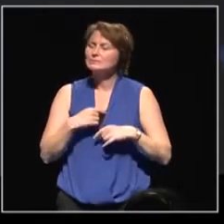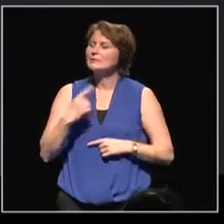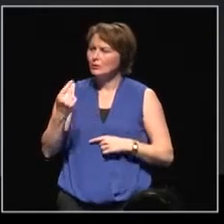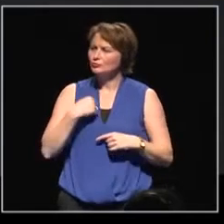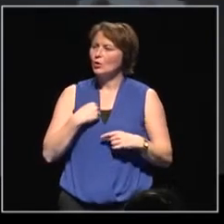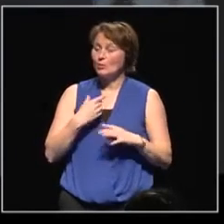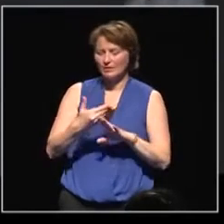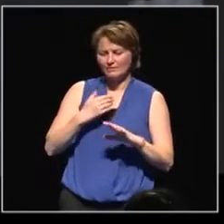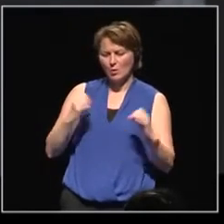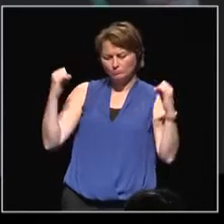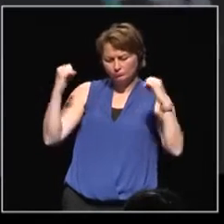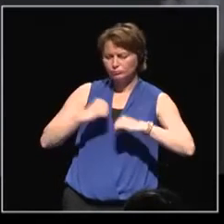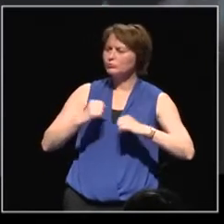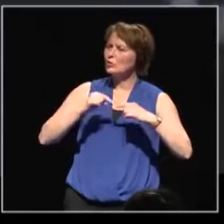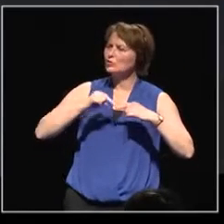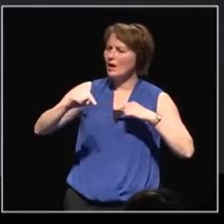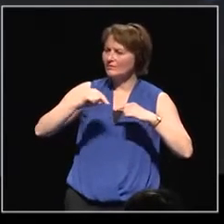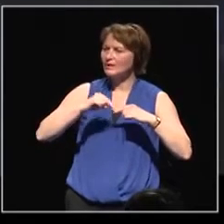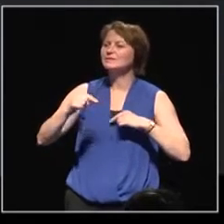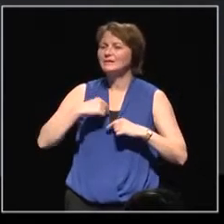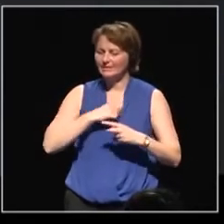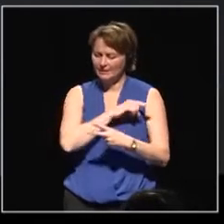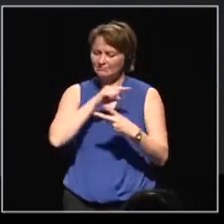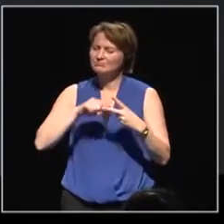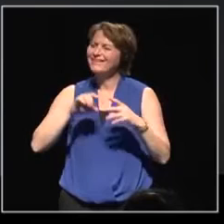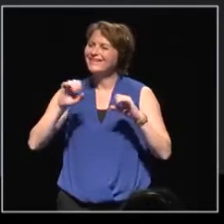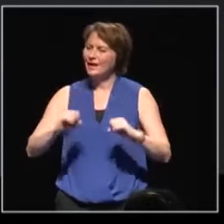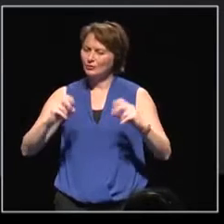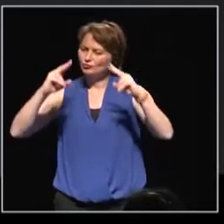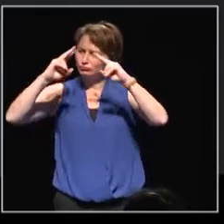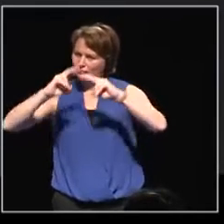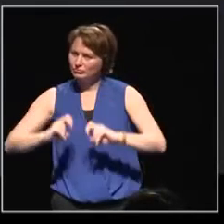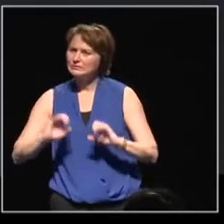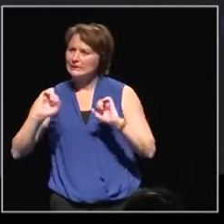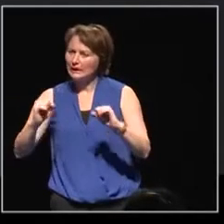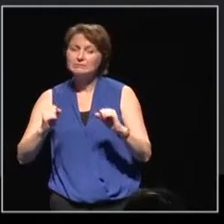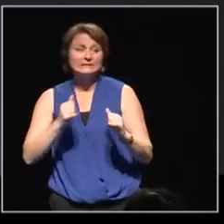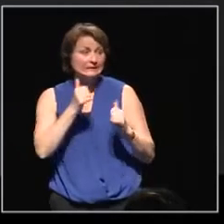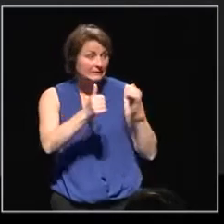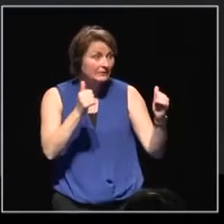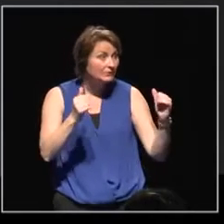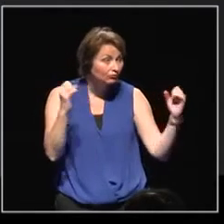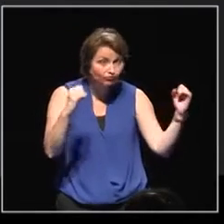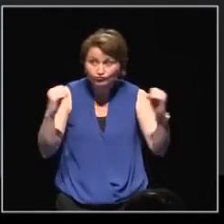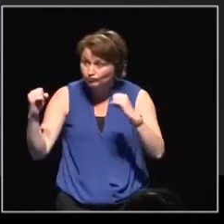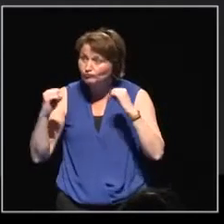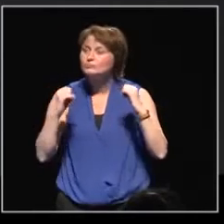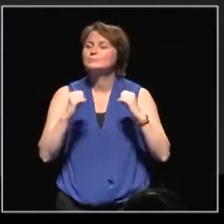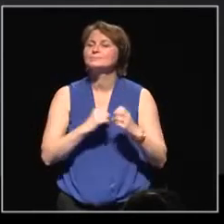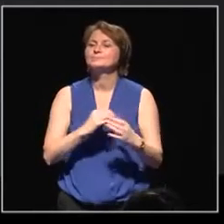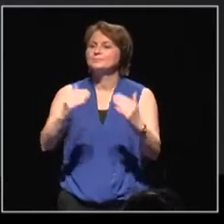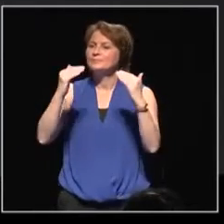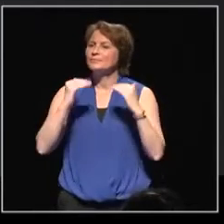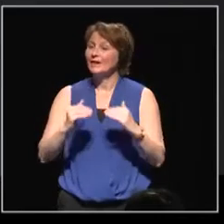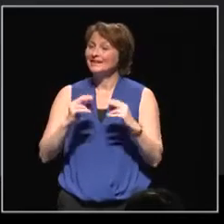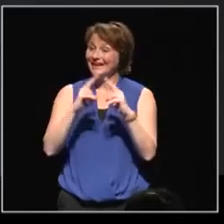An early secretariat visit to begin research and ensure everybody is on board. An international